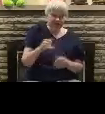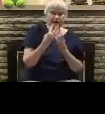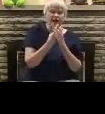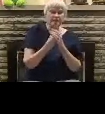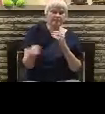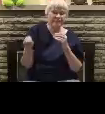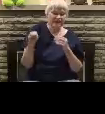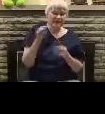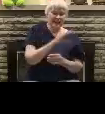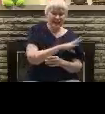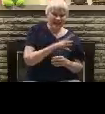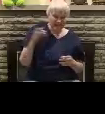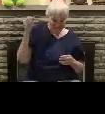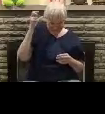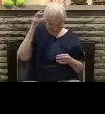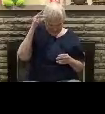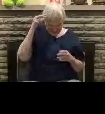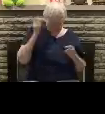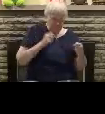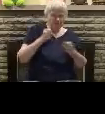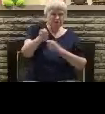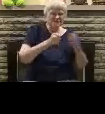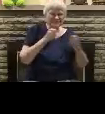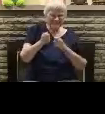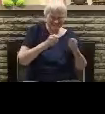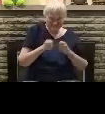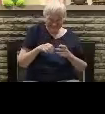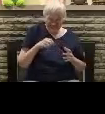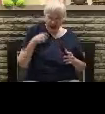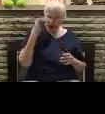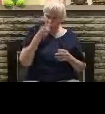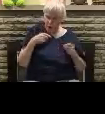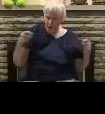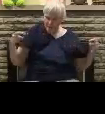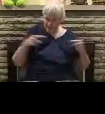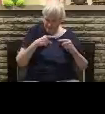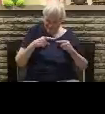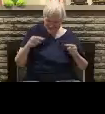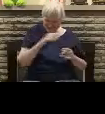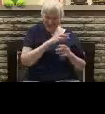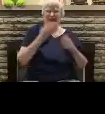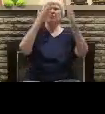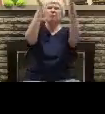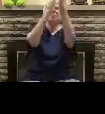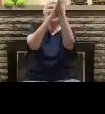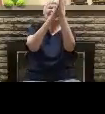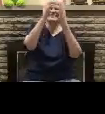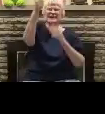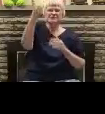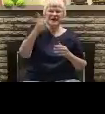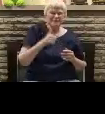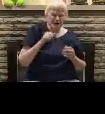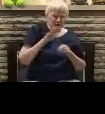Antichrist, the son of perdition, appears. read verse 4, who opposeth and exalteth himself